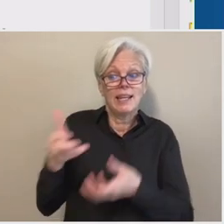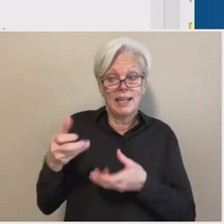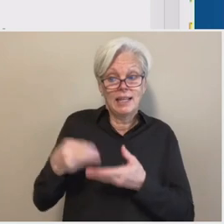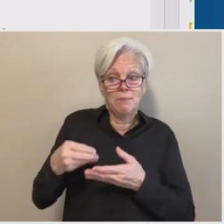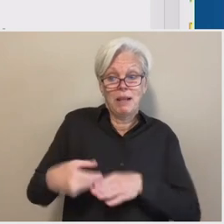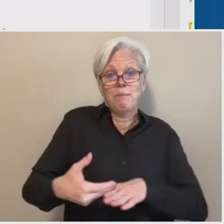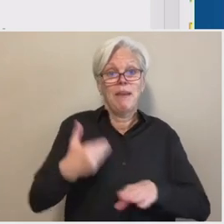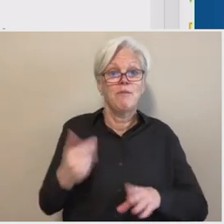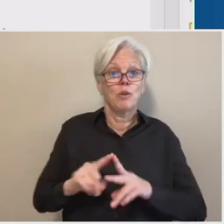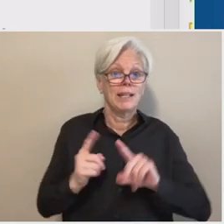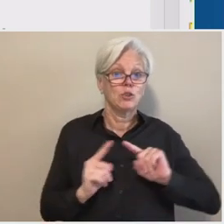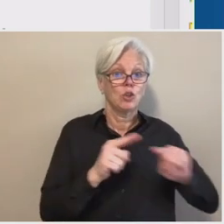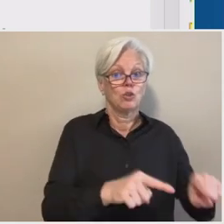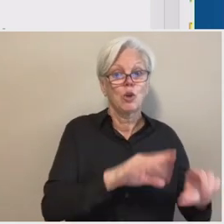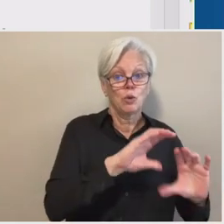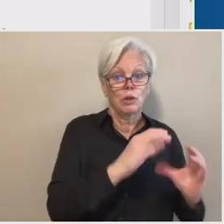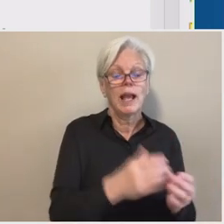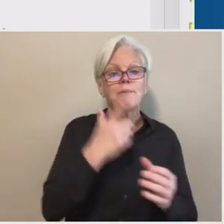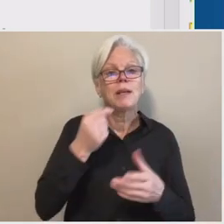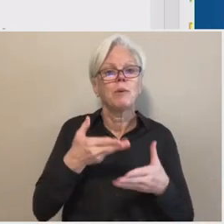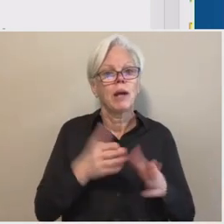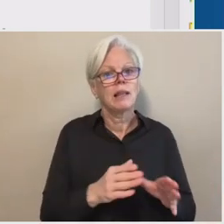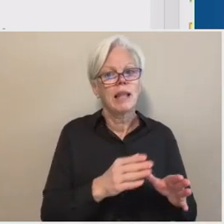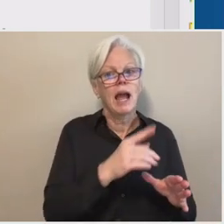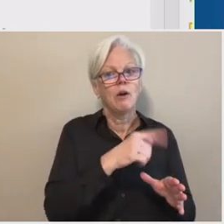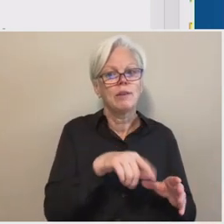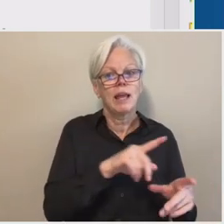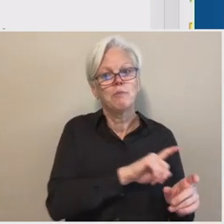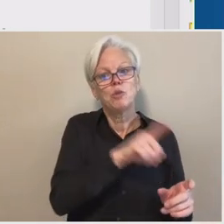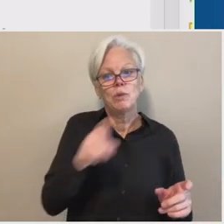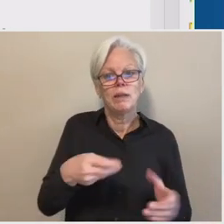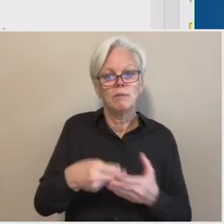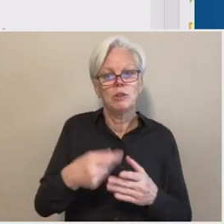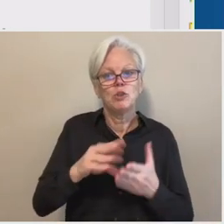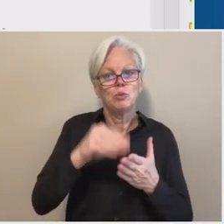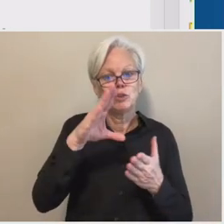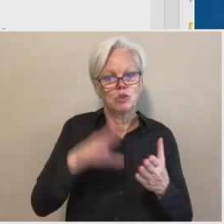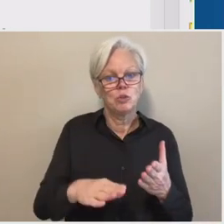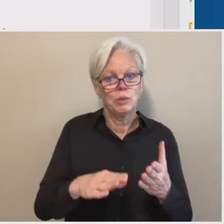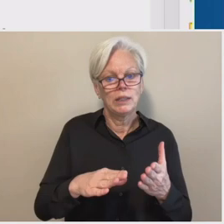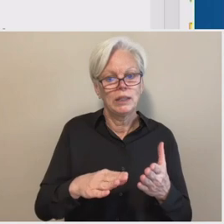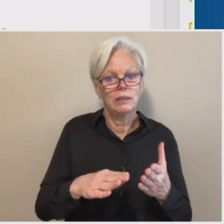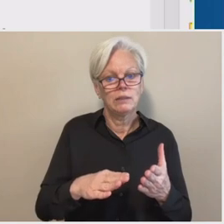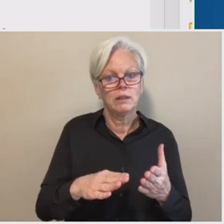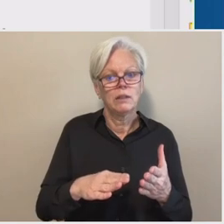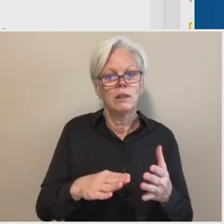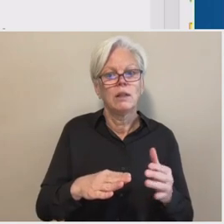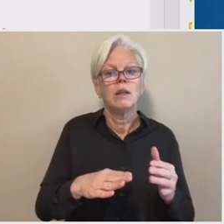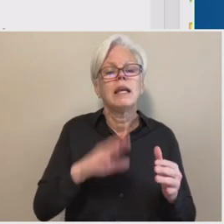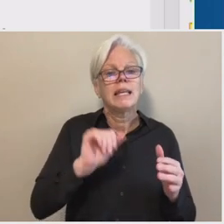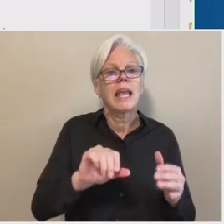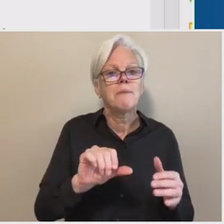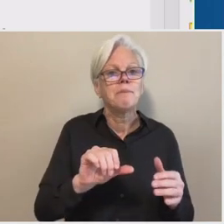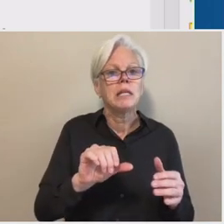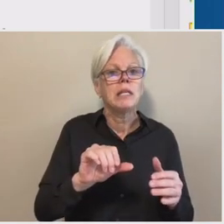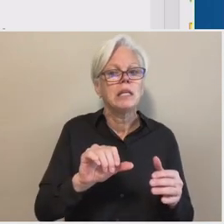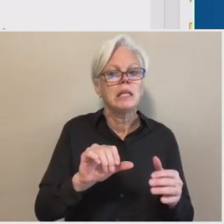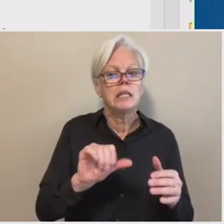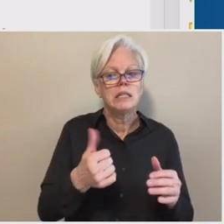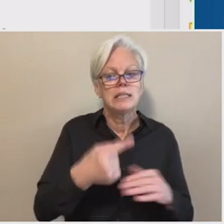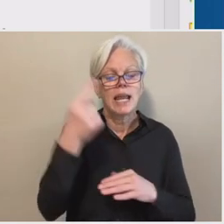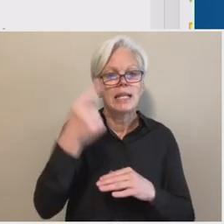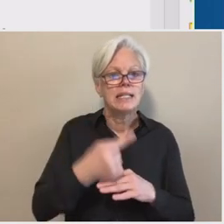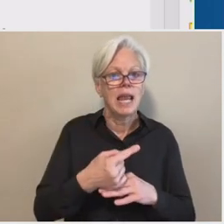to, um, provide a Title IV funds to a student, uh, at no more than 10 days prior to the start of a payment period,